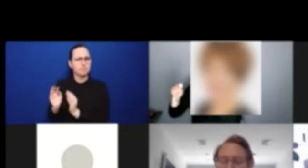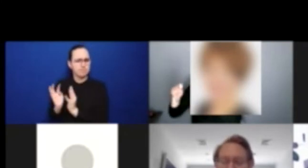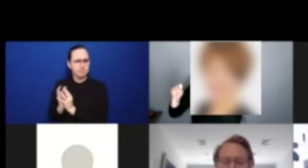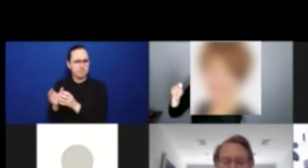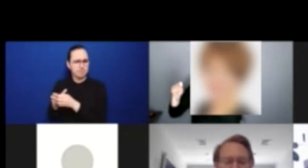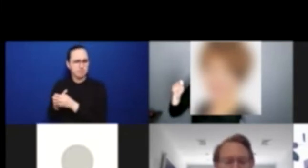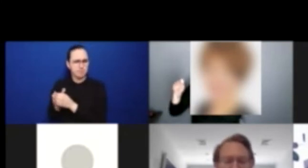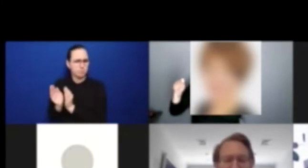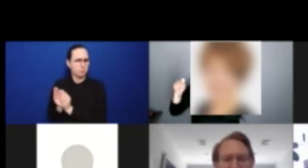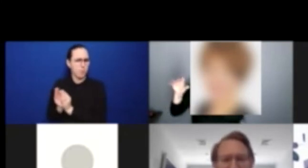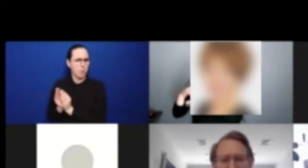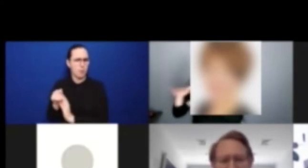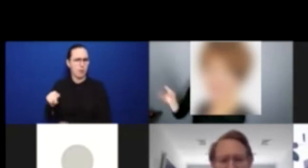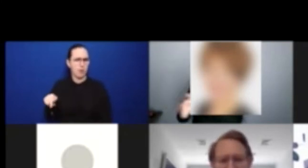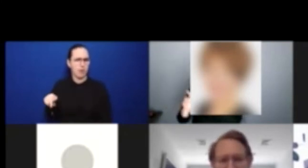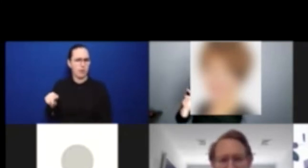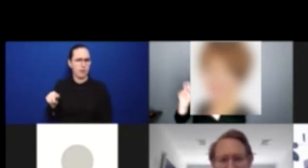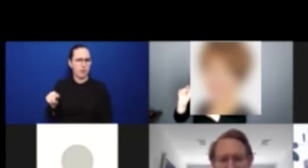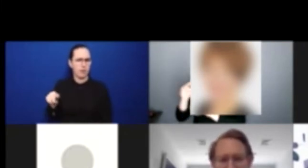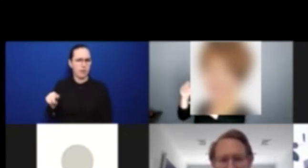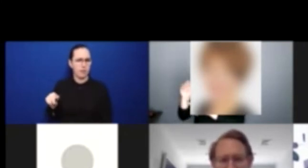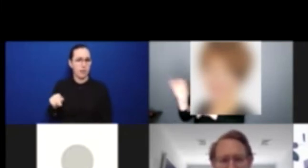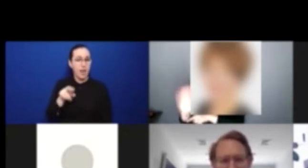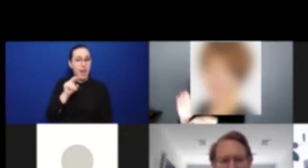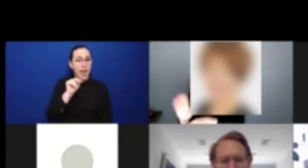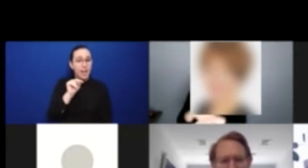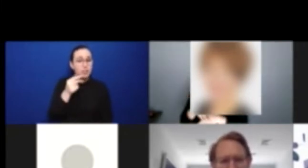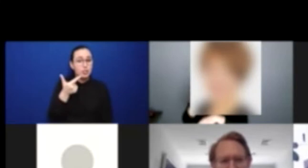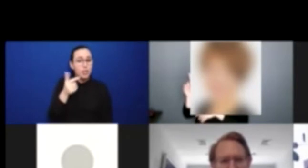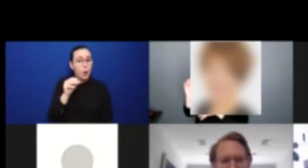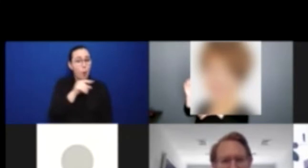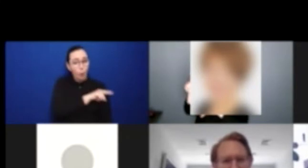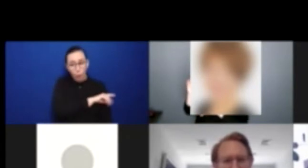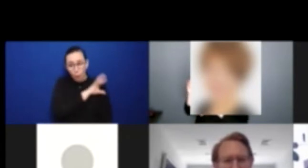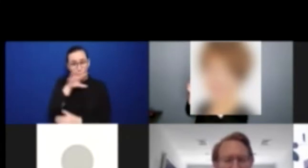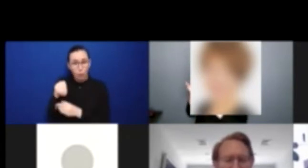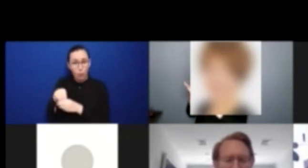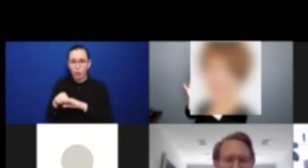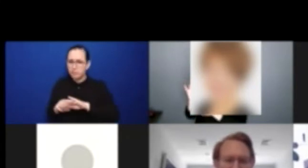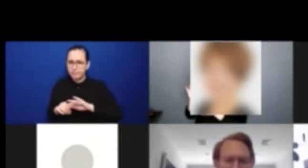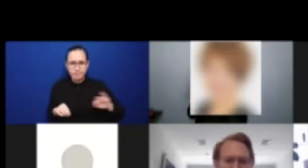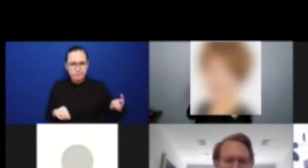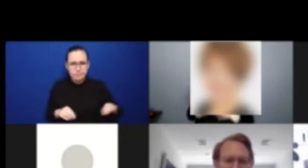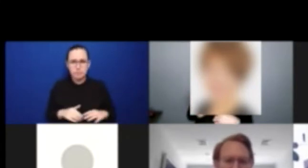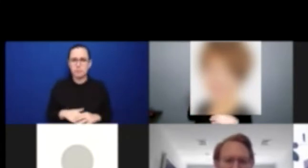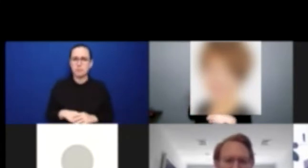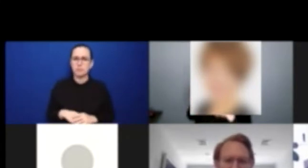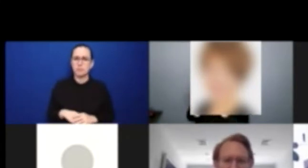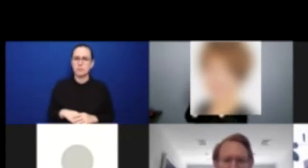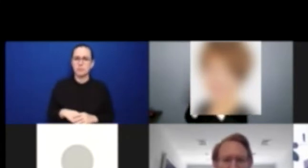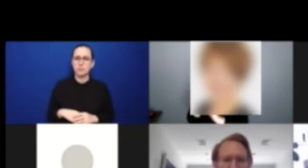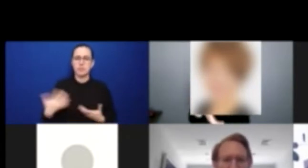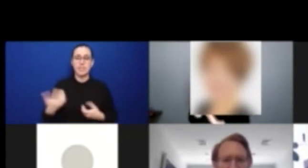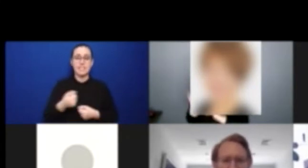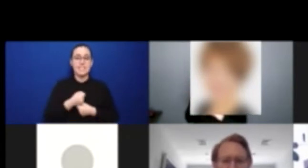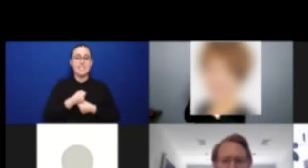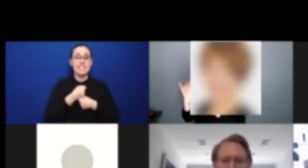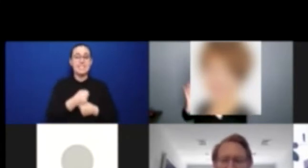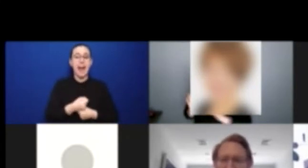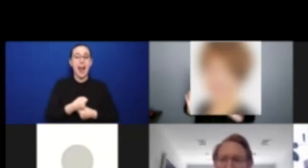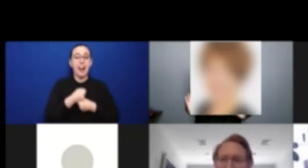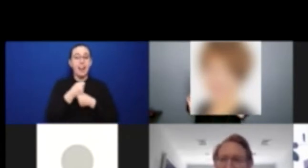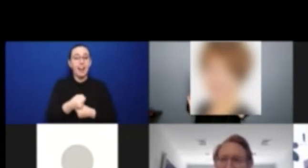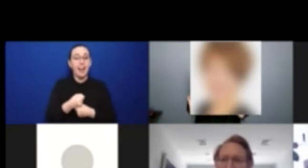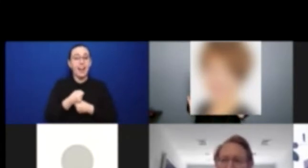NGOs, not even the delegates would show up. You'd go into the room and there'd be a few interns and one or two member